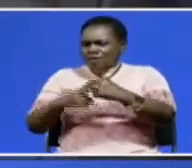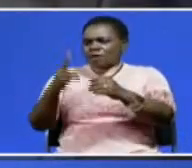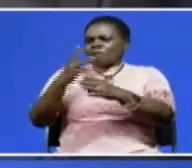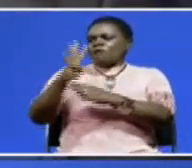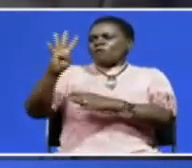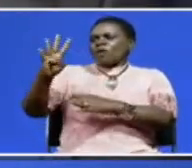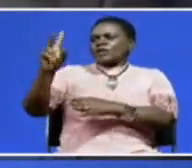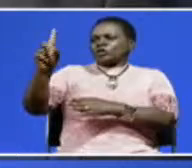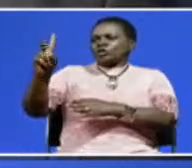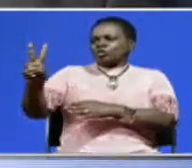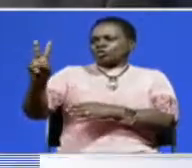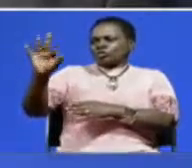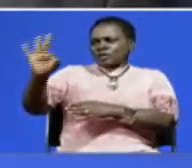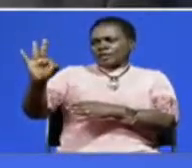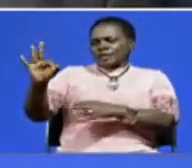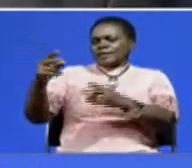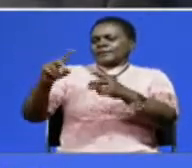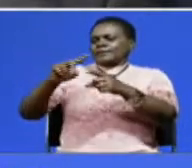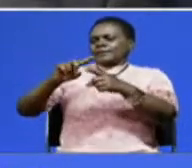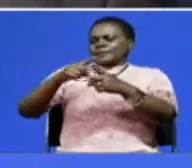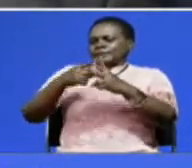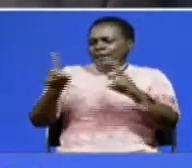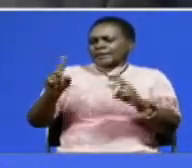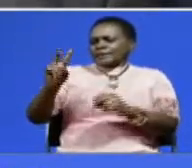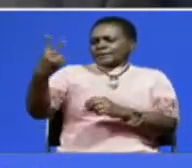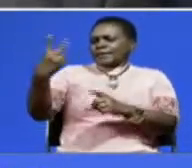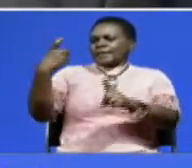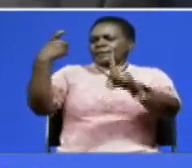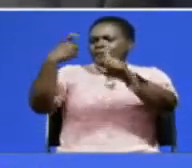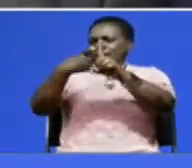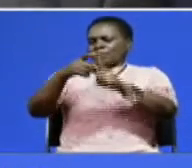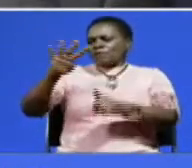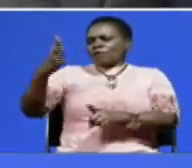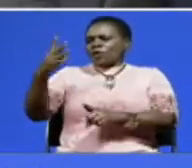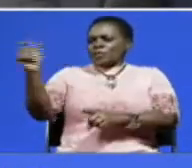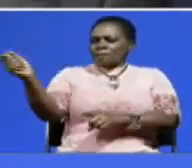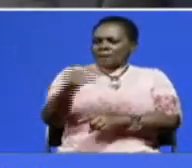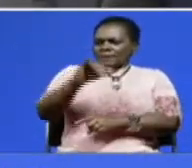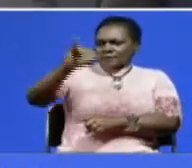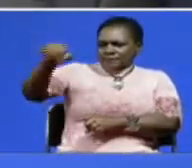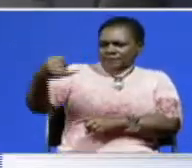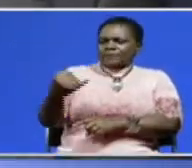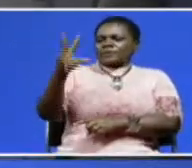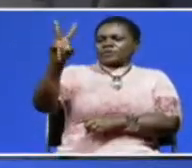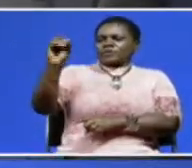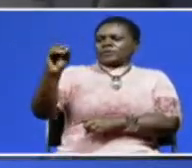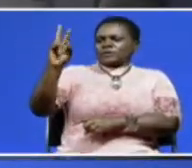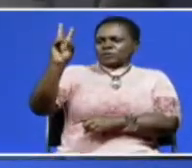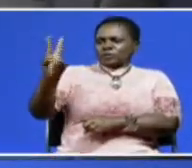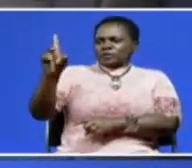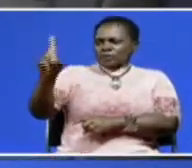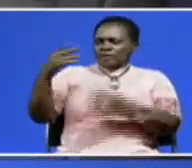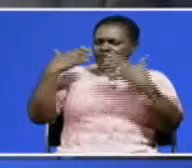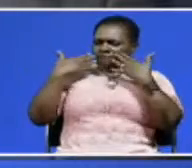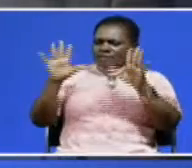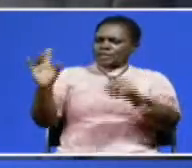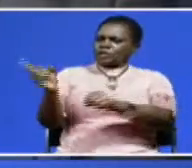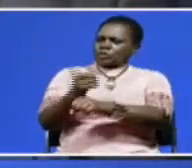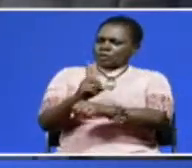and form 1 to 1 and 3 learners will start their second term on the 4th of January 2021 and end